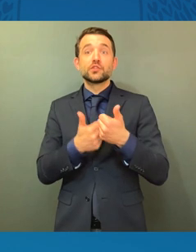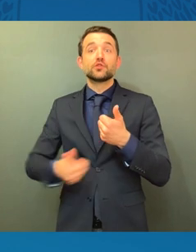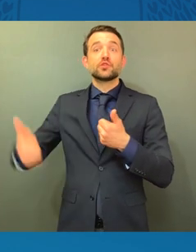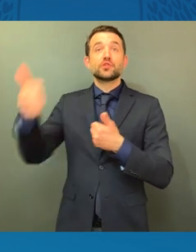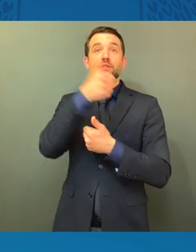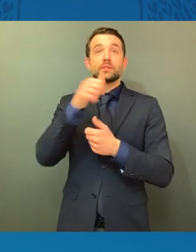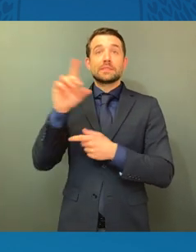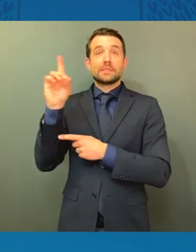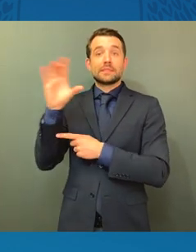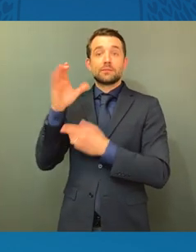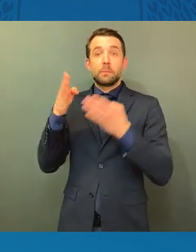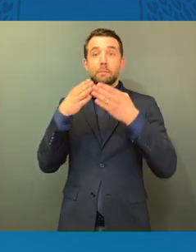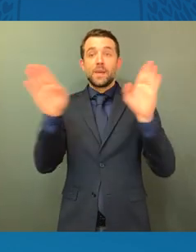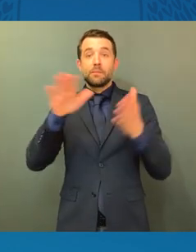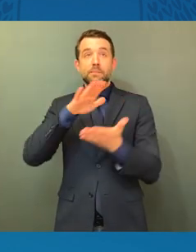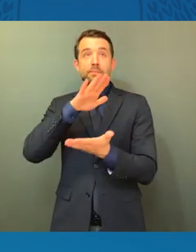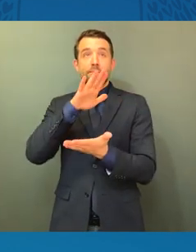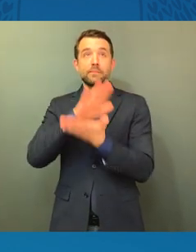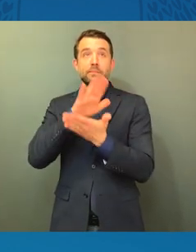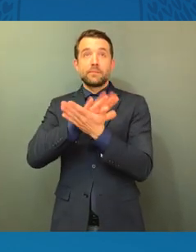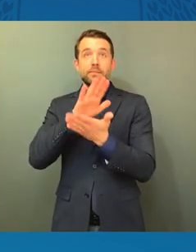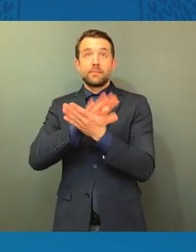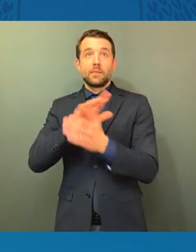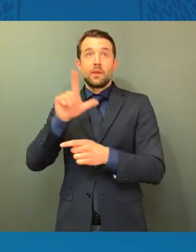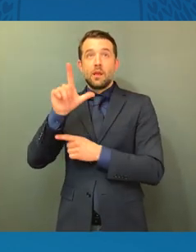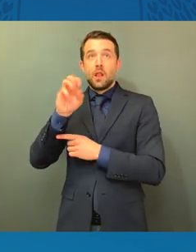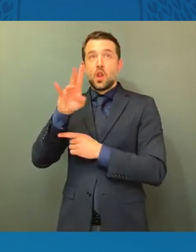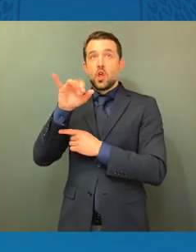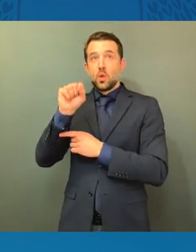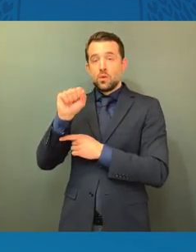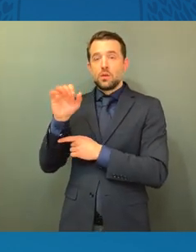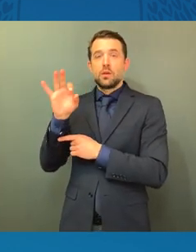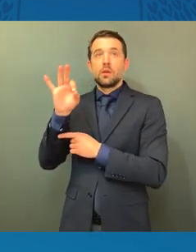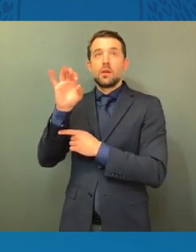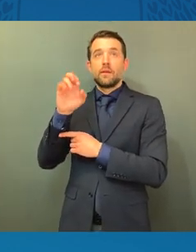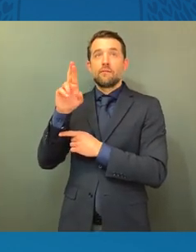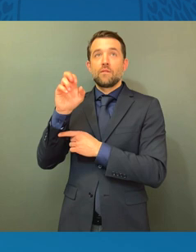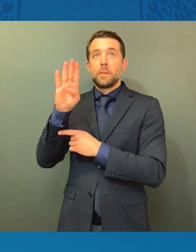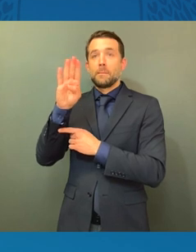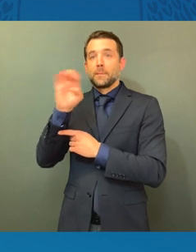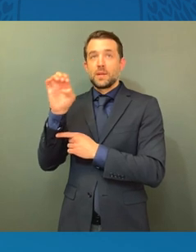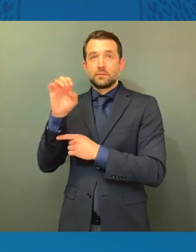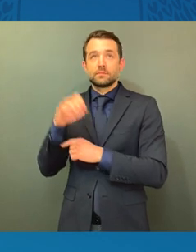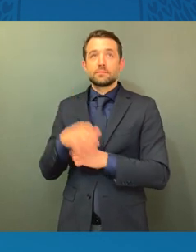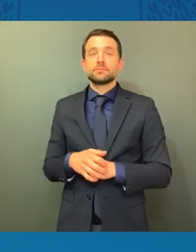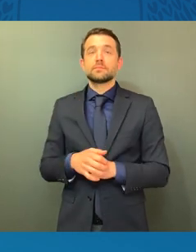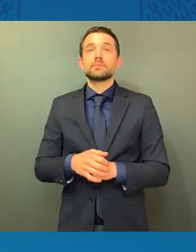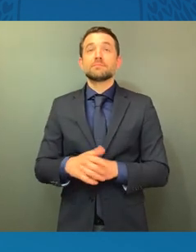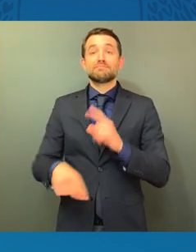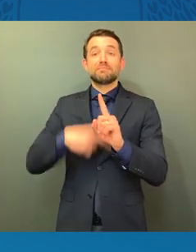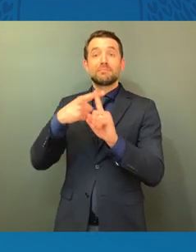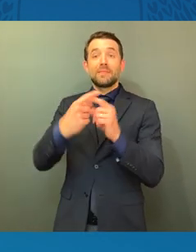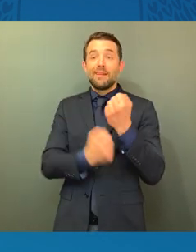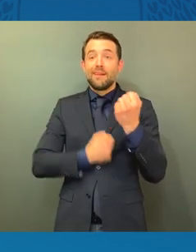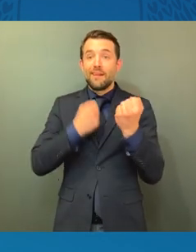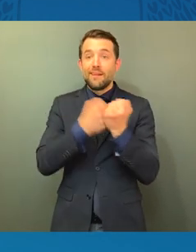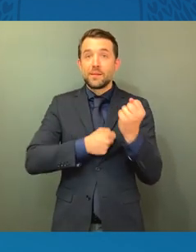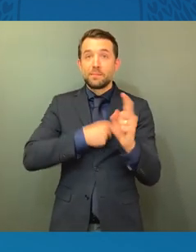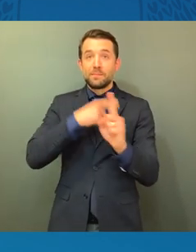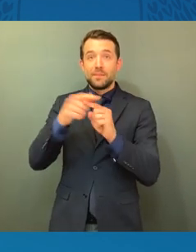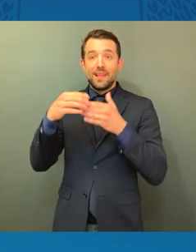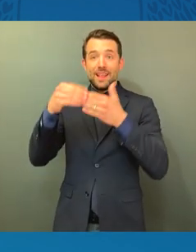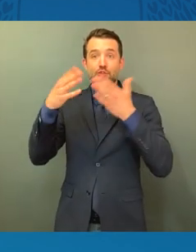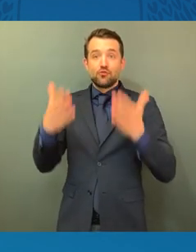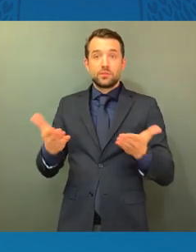by a number of labor leaders and advocates for the future of our country, they being the children of our